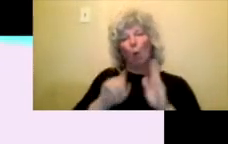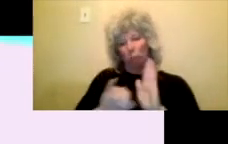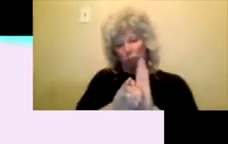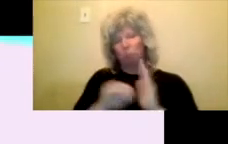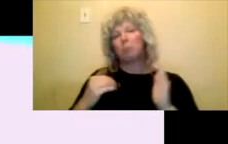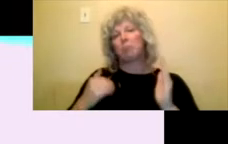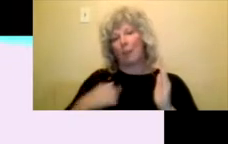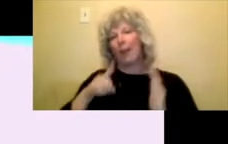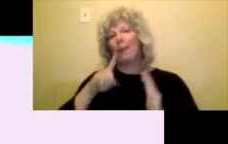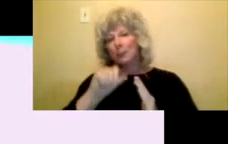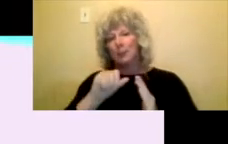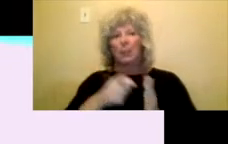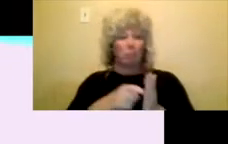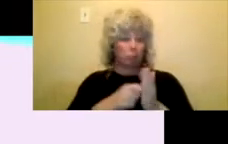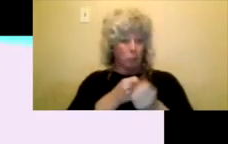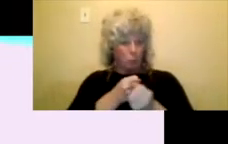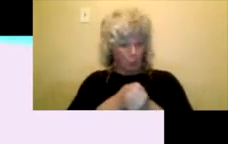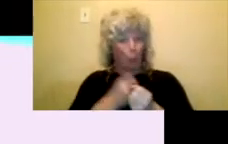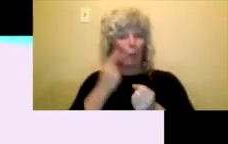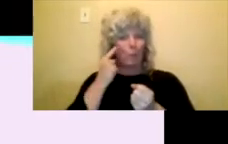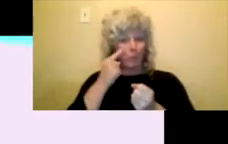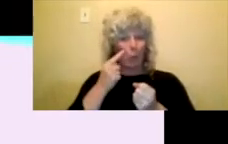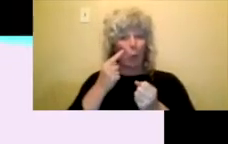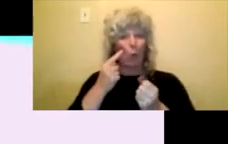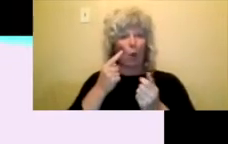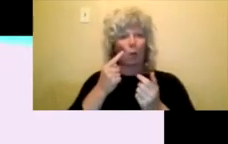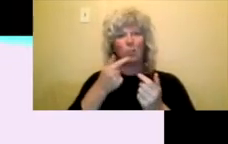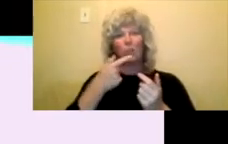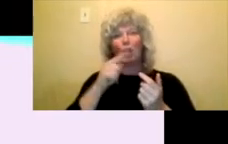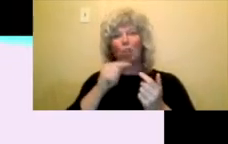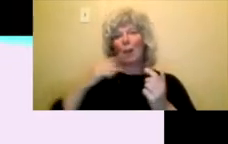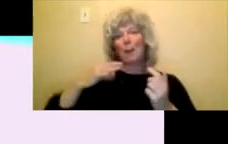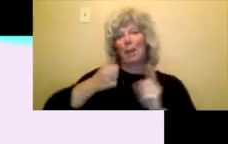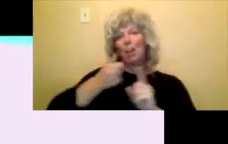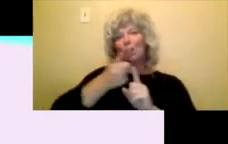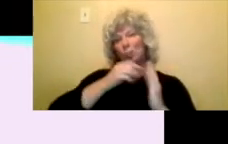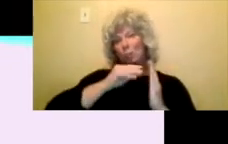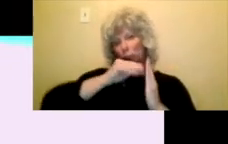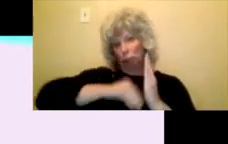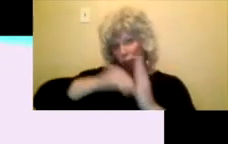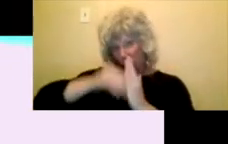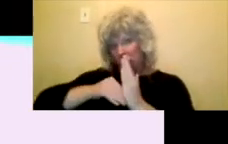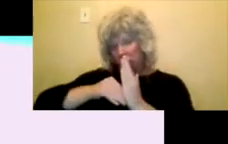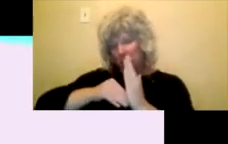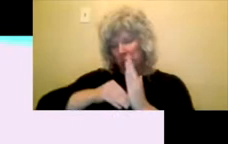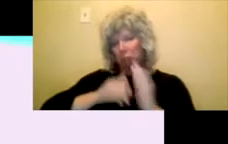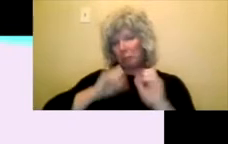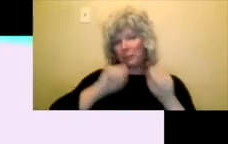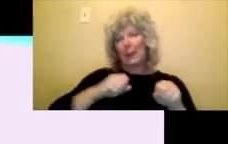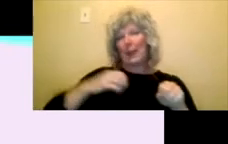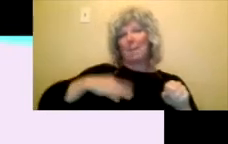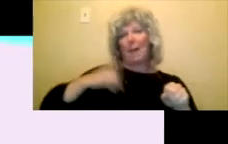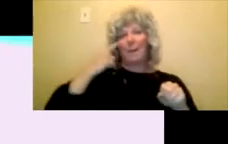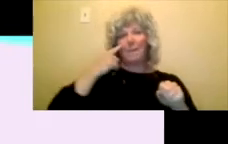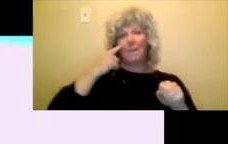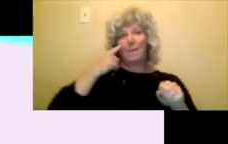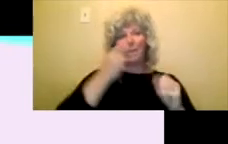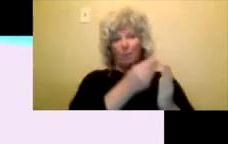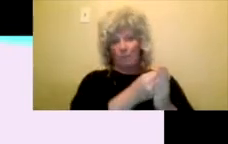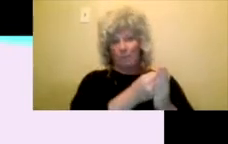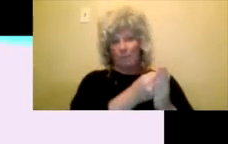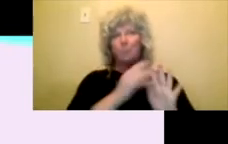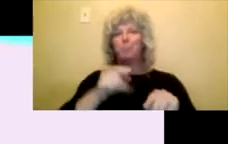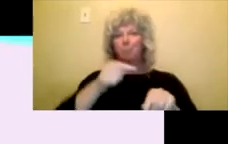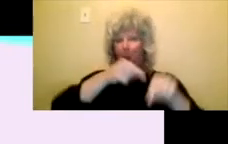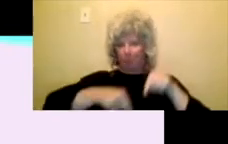and need support to complete their grant application can apply for the funds can apply for